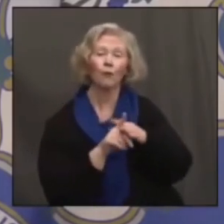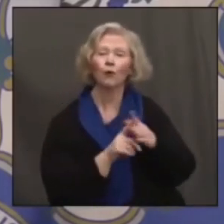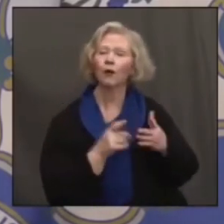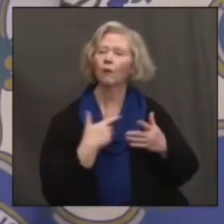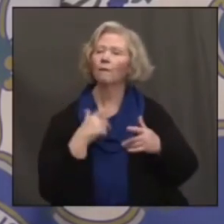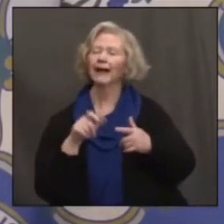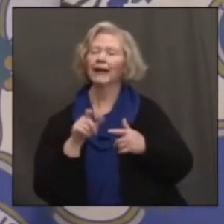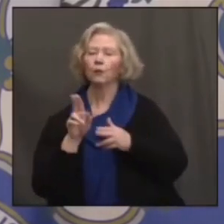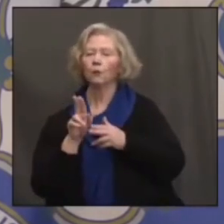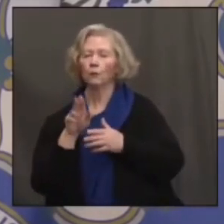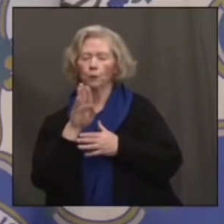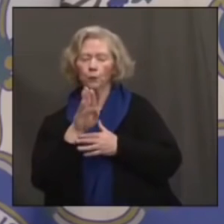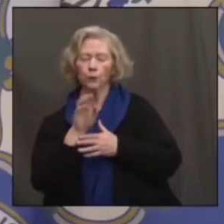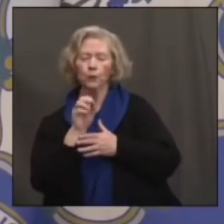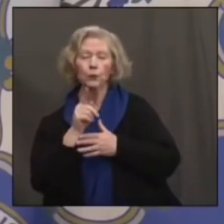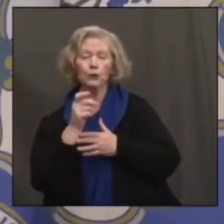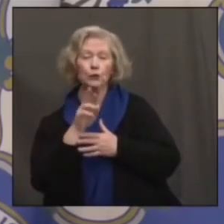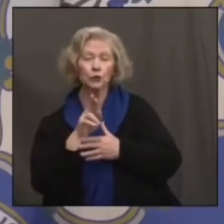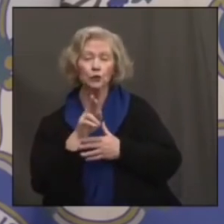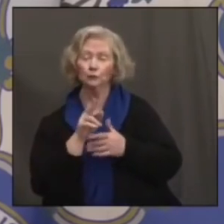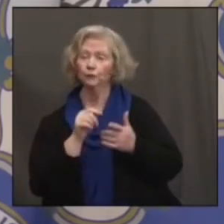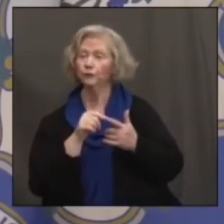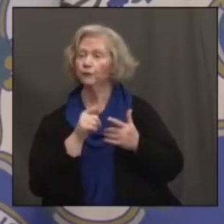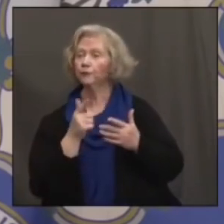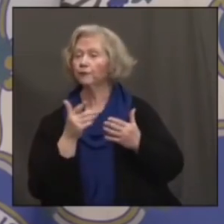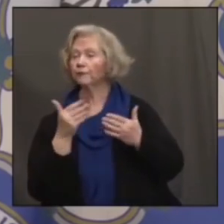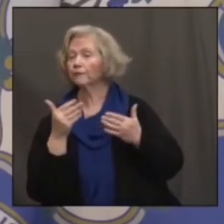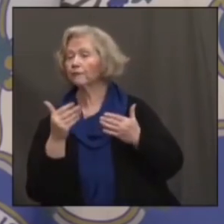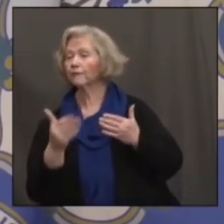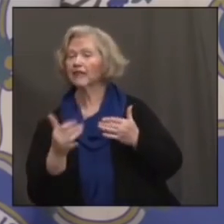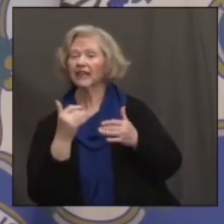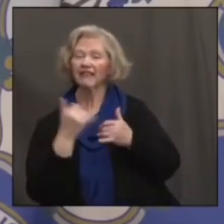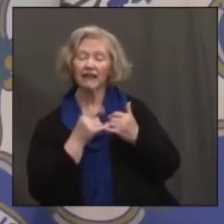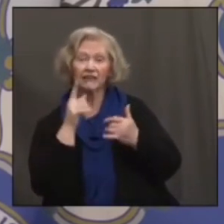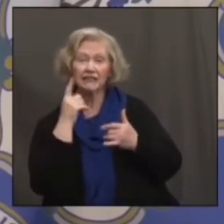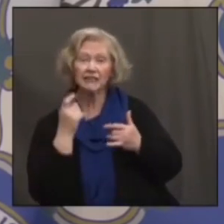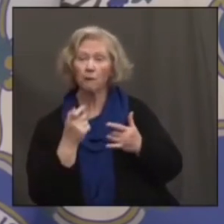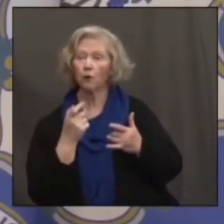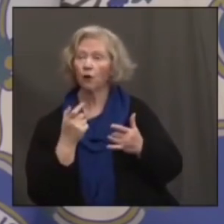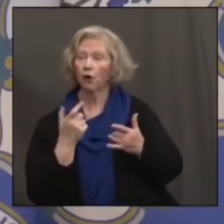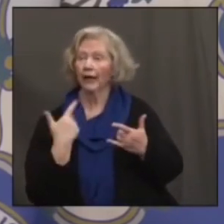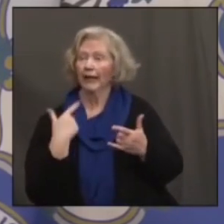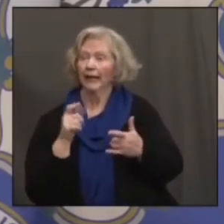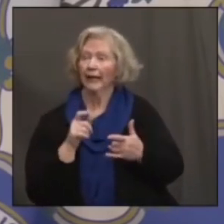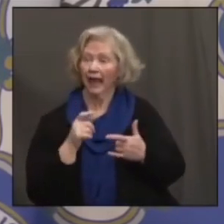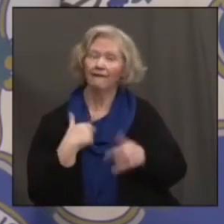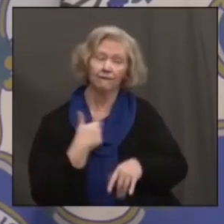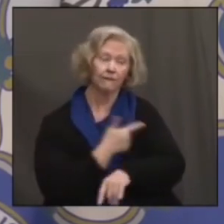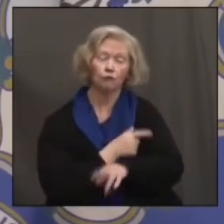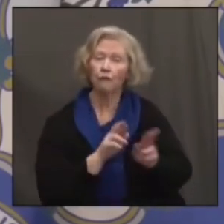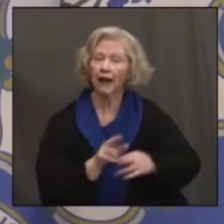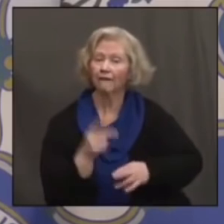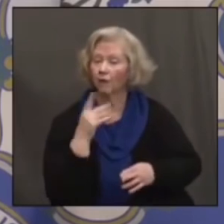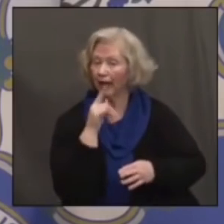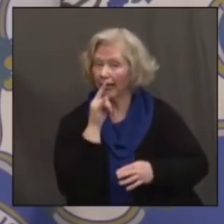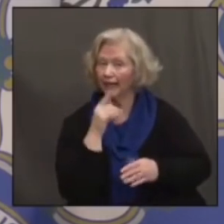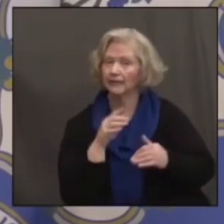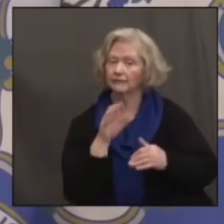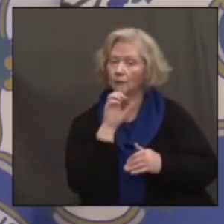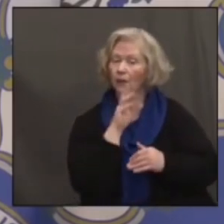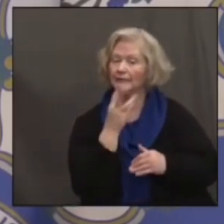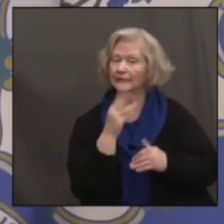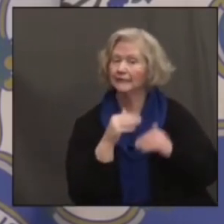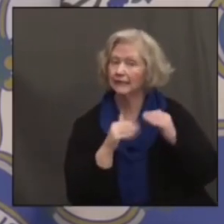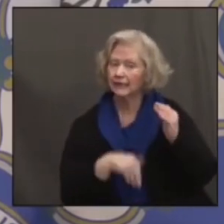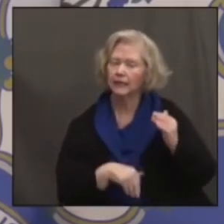We could have a vaccine available by later this summer for our kids under the age 16 and under. So we need to maintain